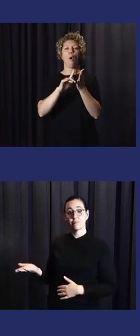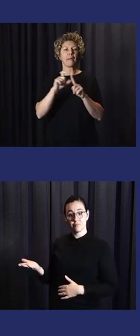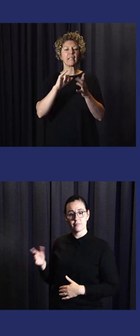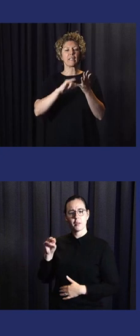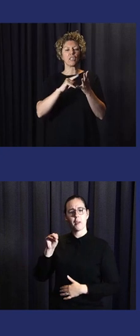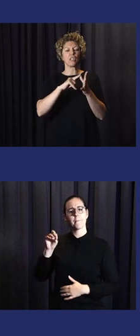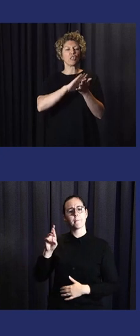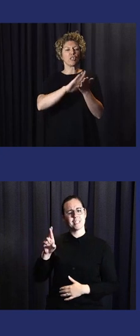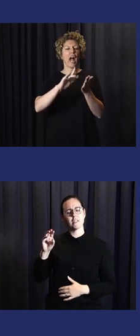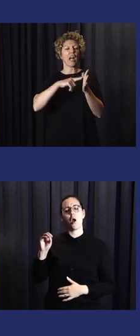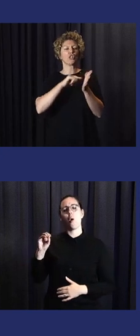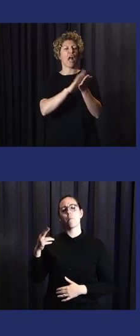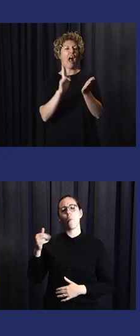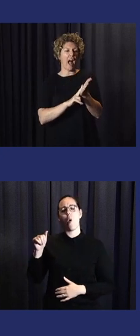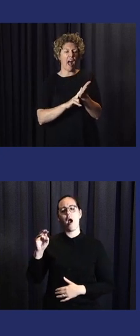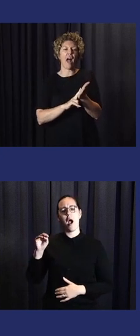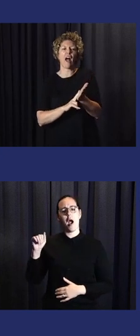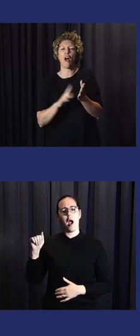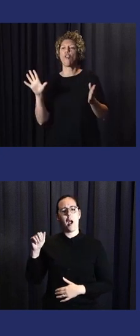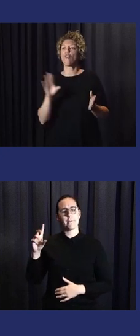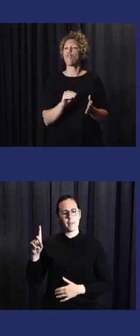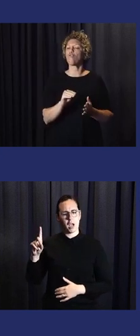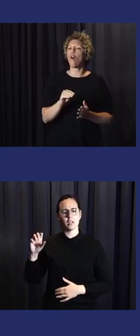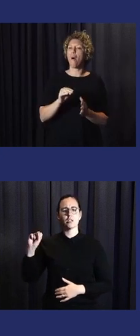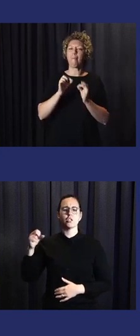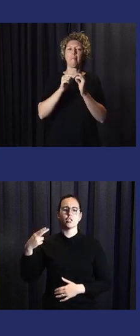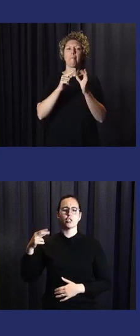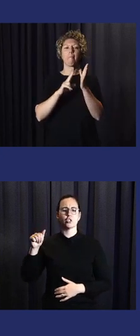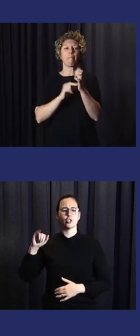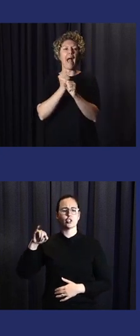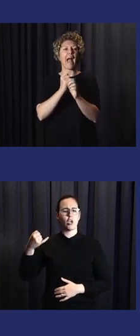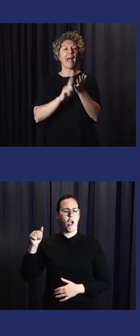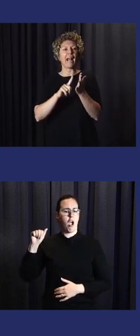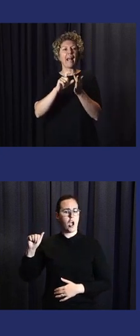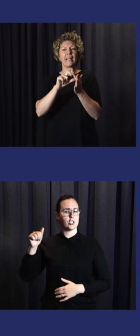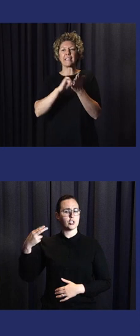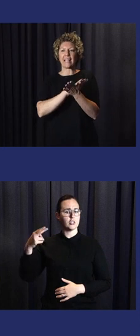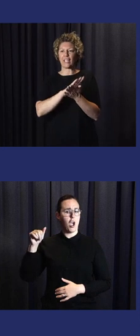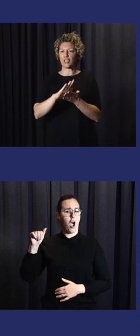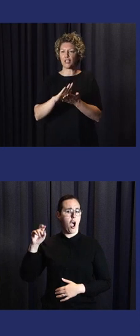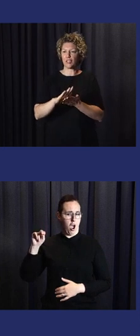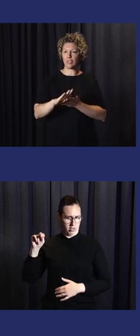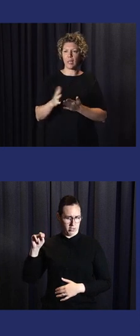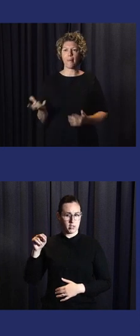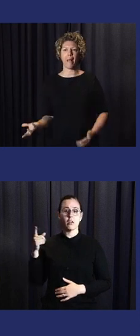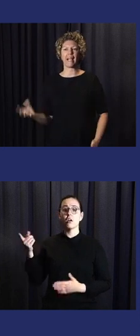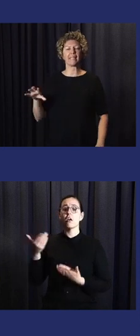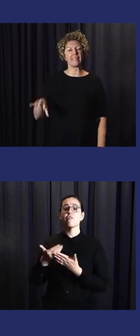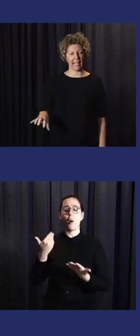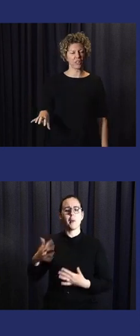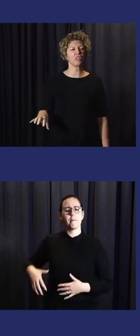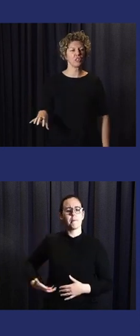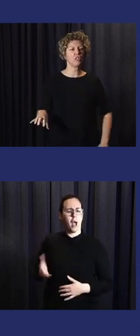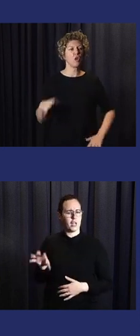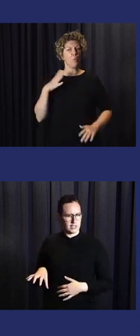Our last speaker is Mr. Mohammed Shah Jahan from the Bangladesh Red